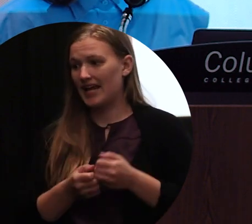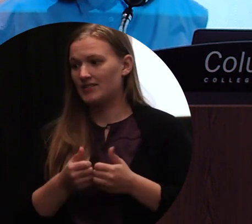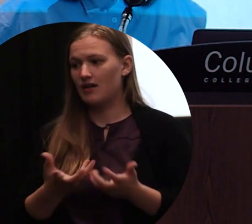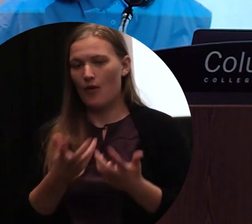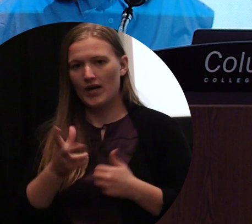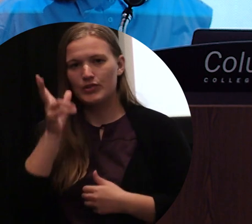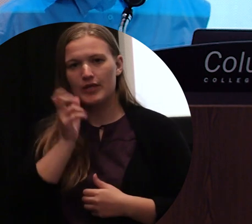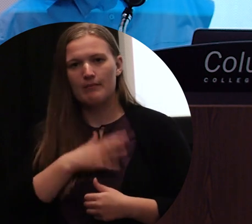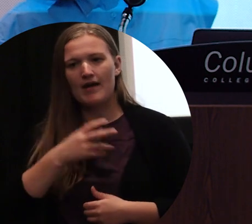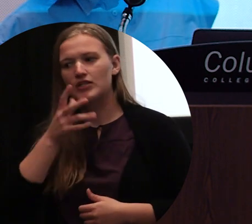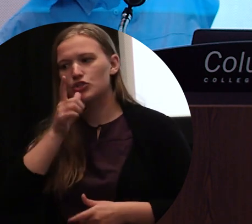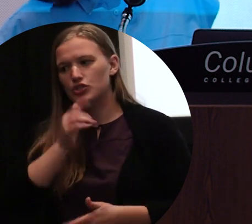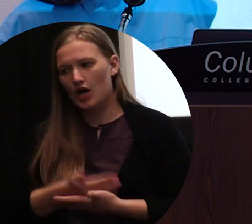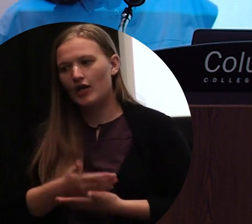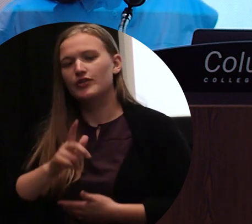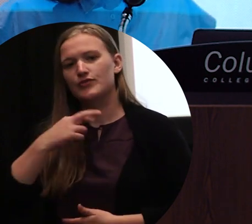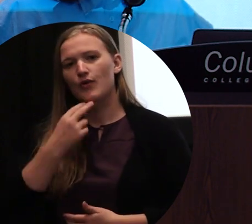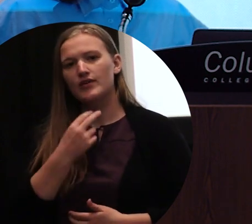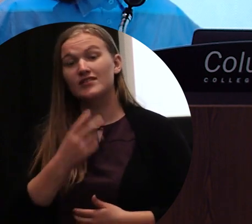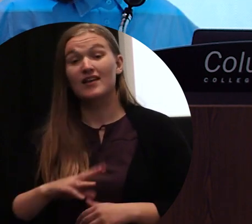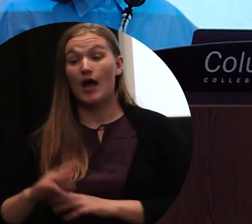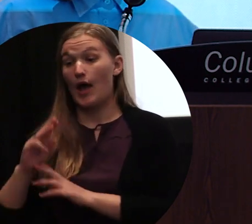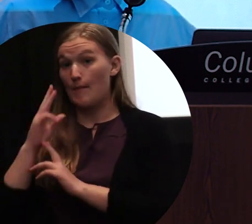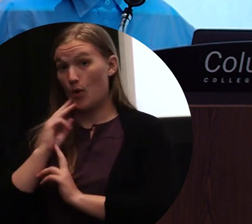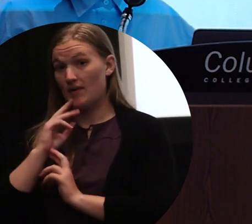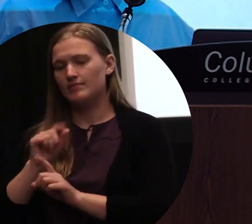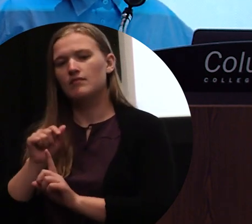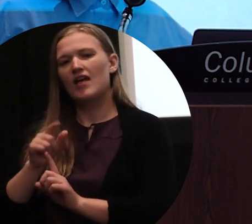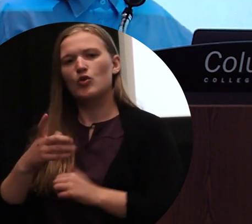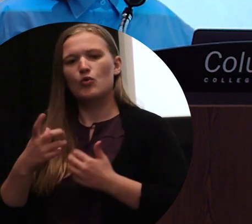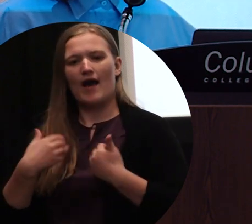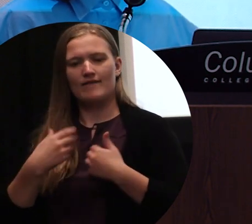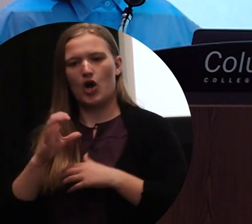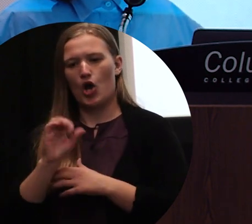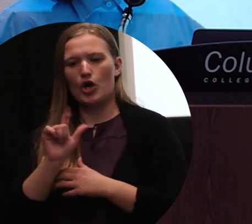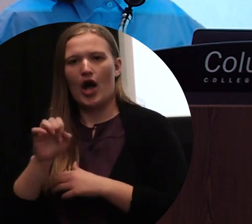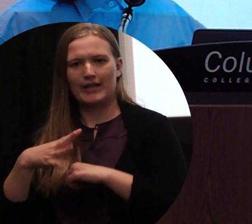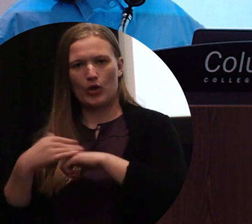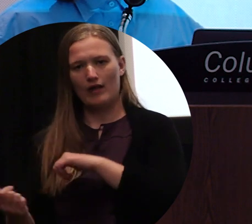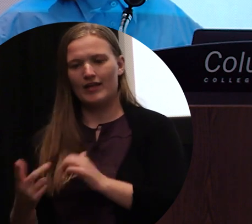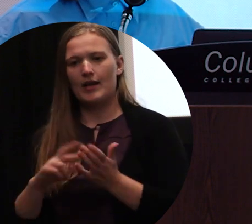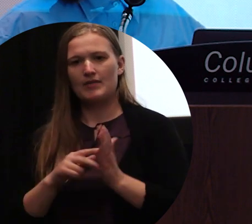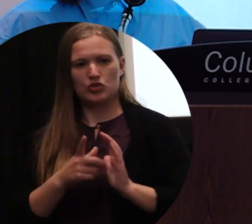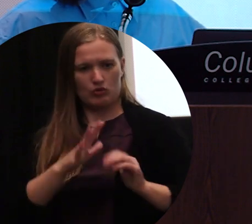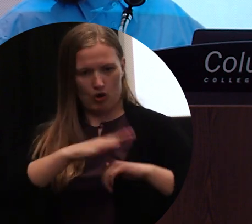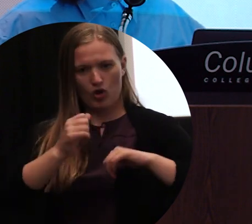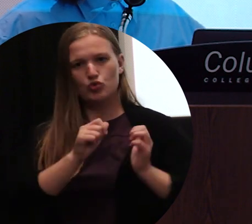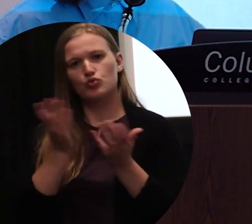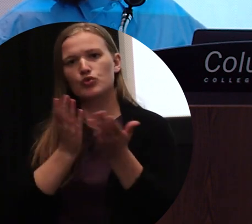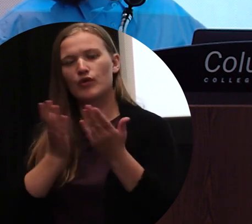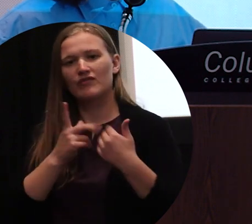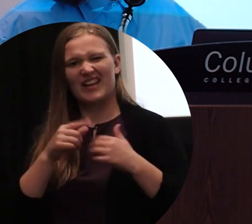In Mormonism, you receive a calling. A calling is when you're asked to serve. Service can lead to heaven. Everybody is watching.